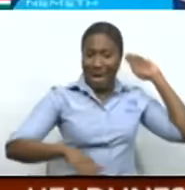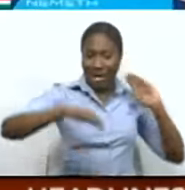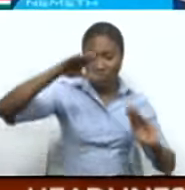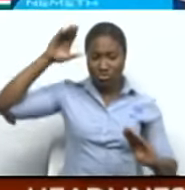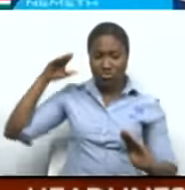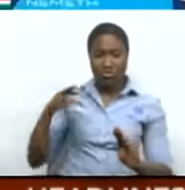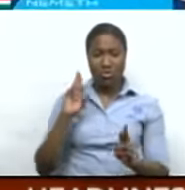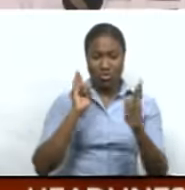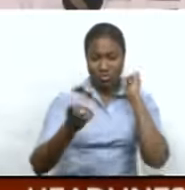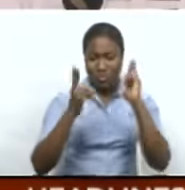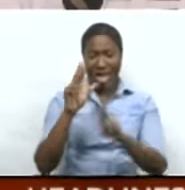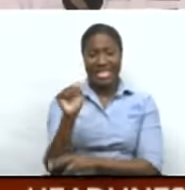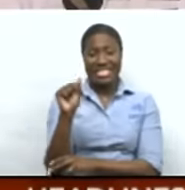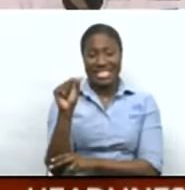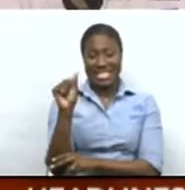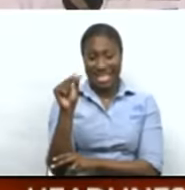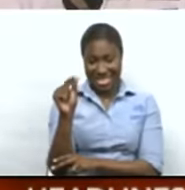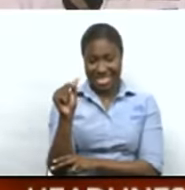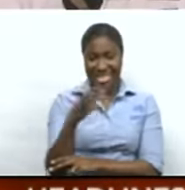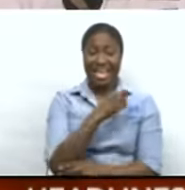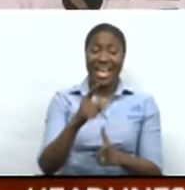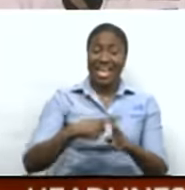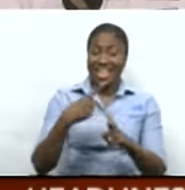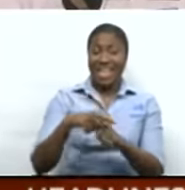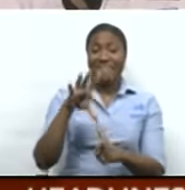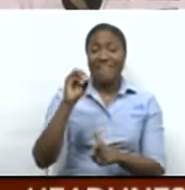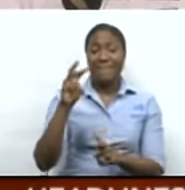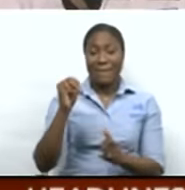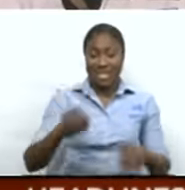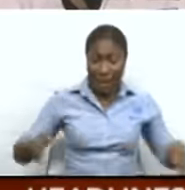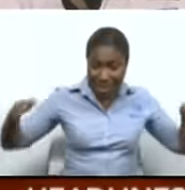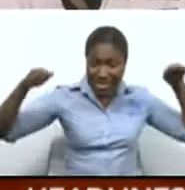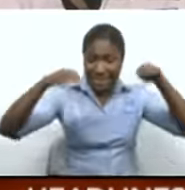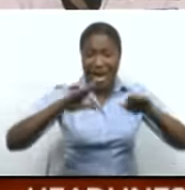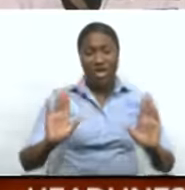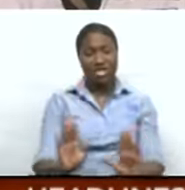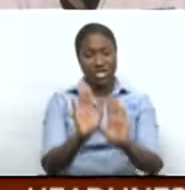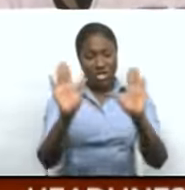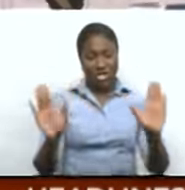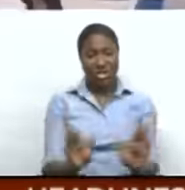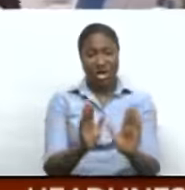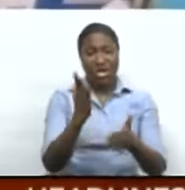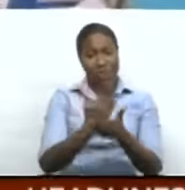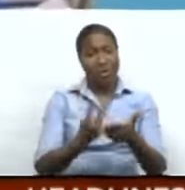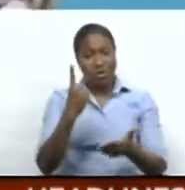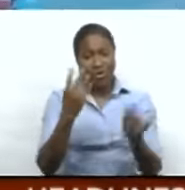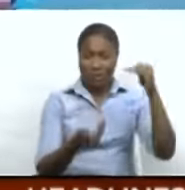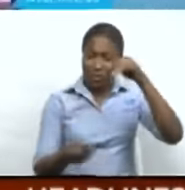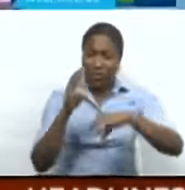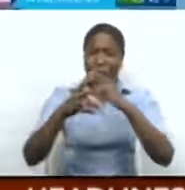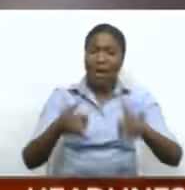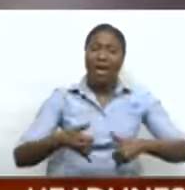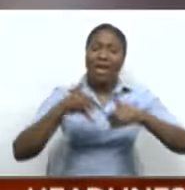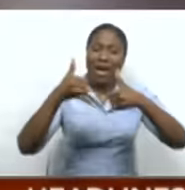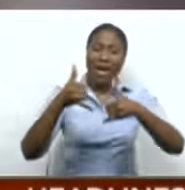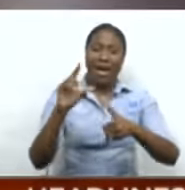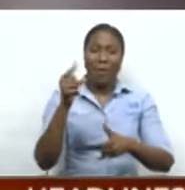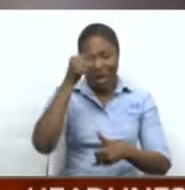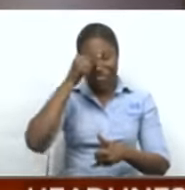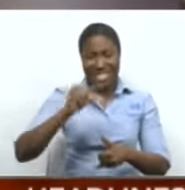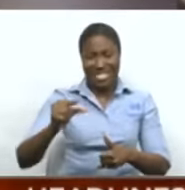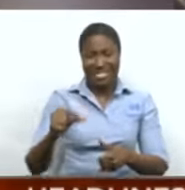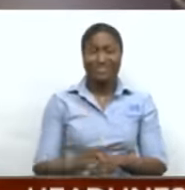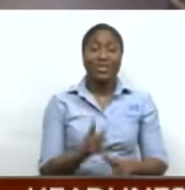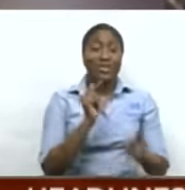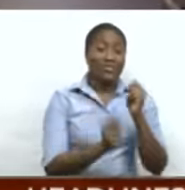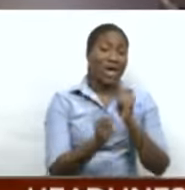-meter freestyle on Saturday, then the 50-meter butterfly on Sunday on leg two of the Swimming World Cup in Goose. TNT's